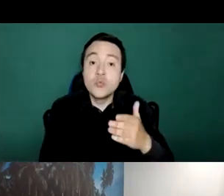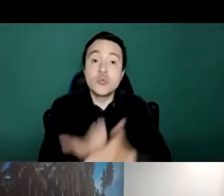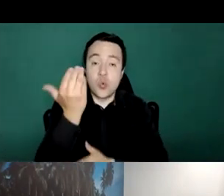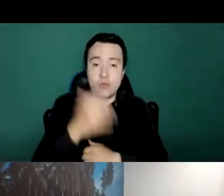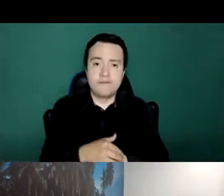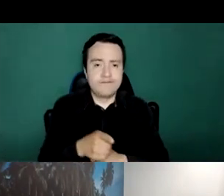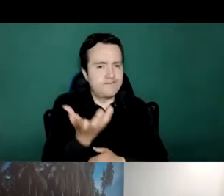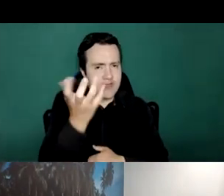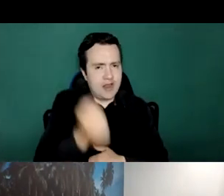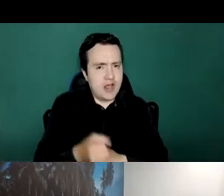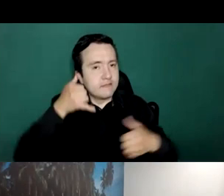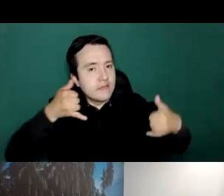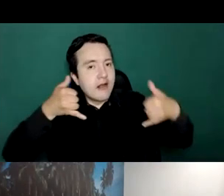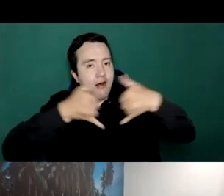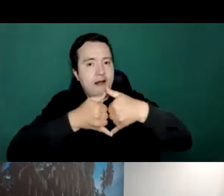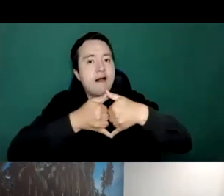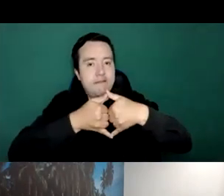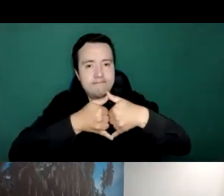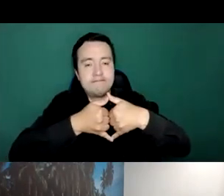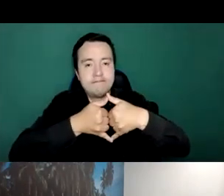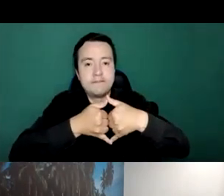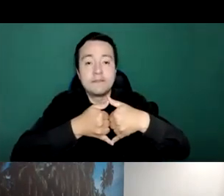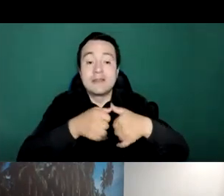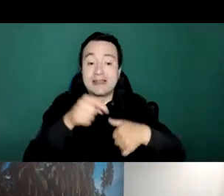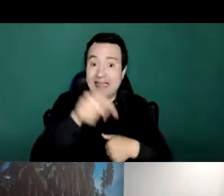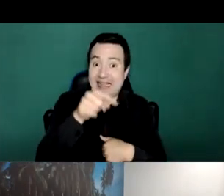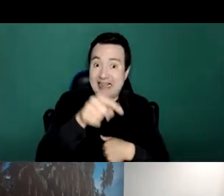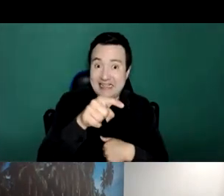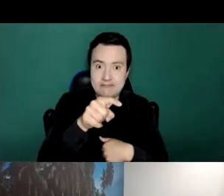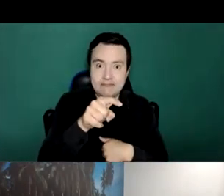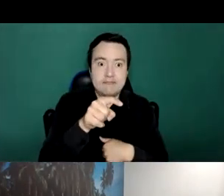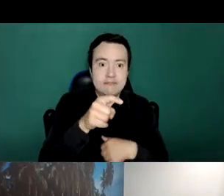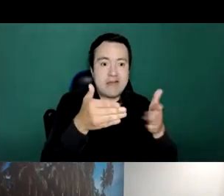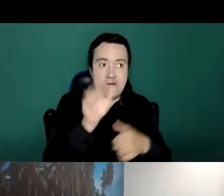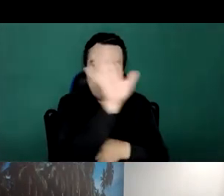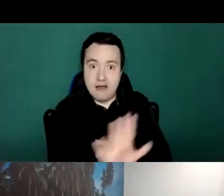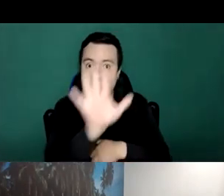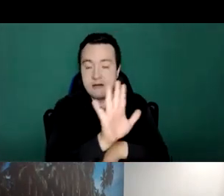was a telephone service but the demand that emerged